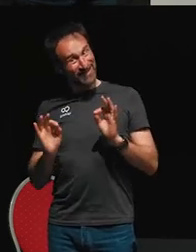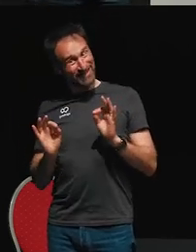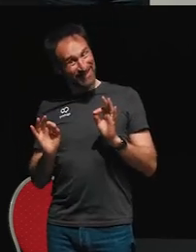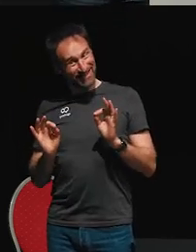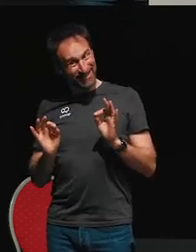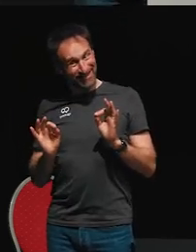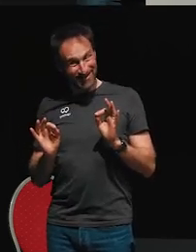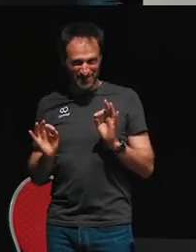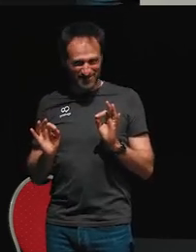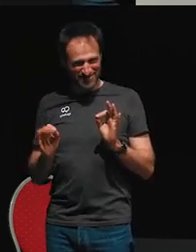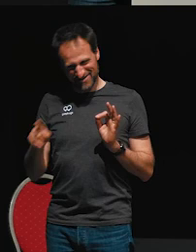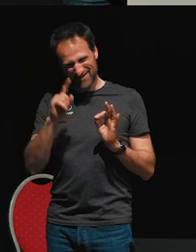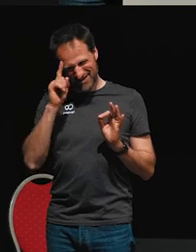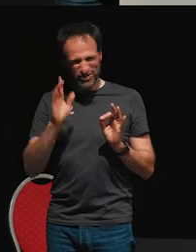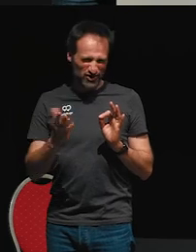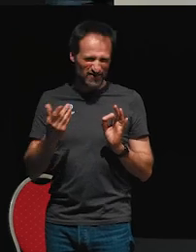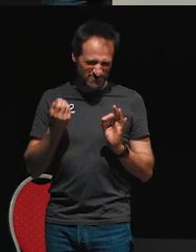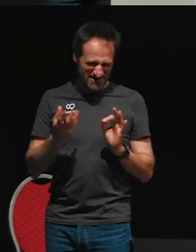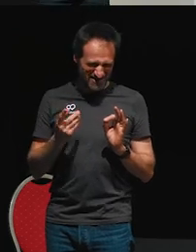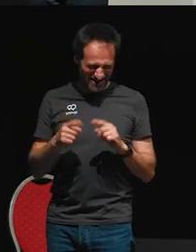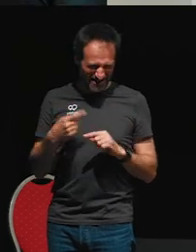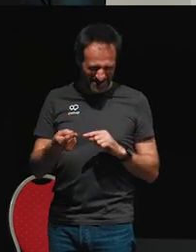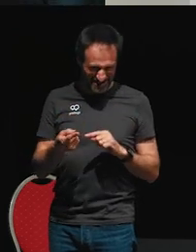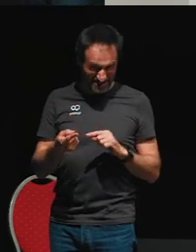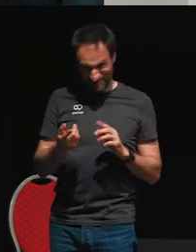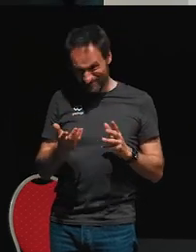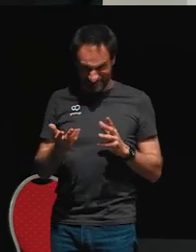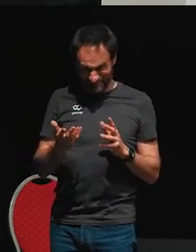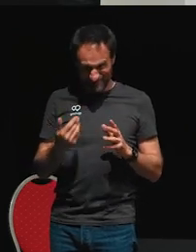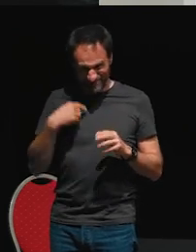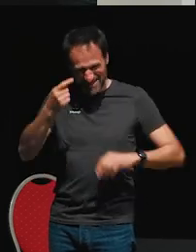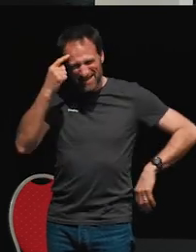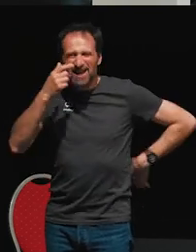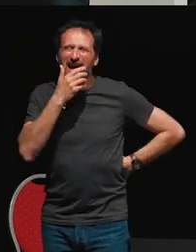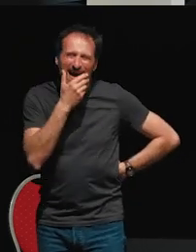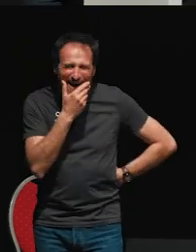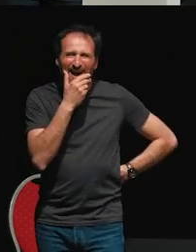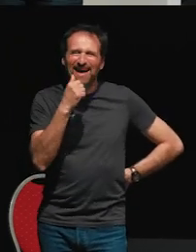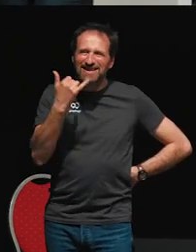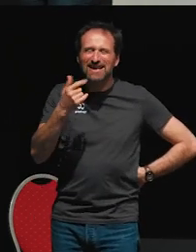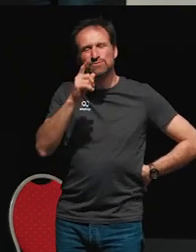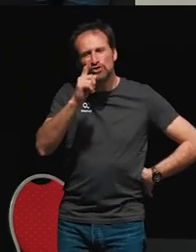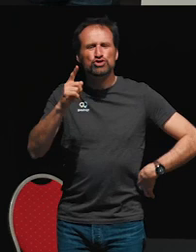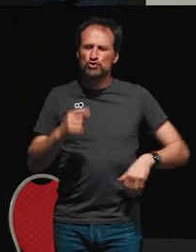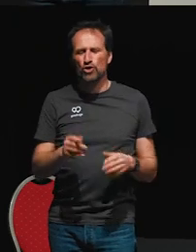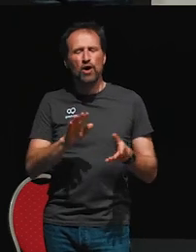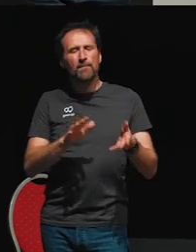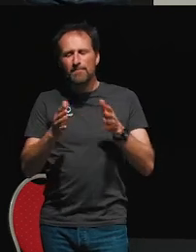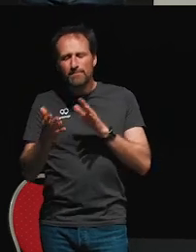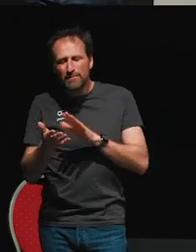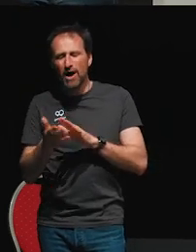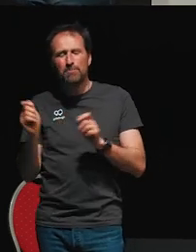So you guys all know what's going to happen next, right? Well, the next thing I think to myself is, oh, now I've just got to implement the pause functionality.